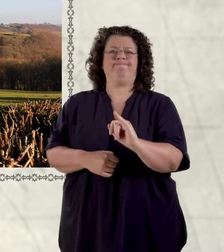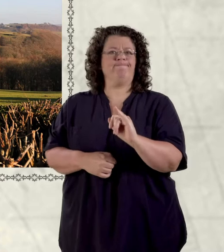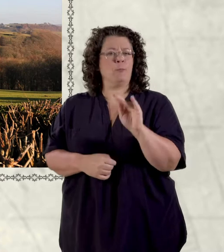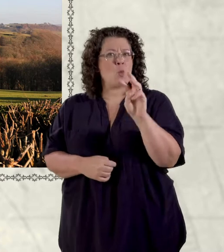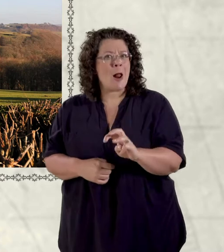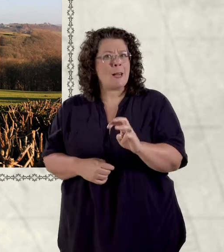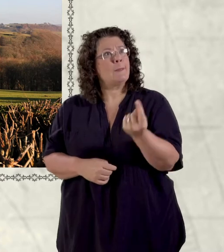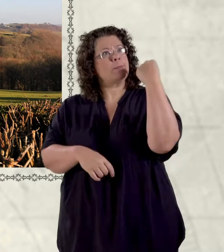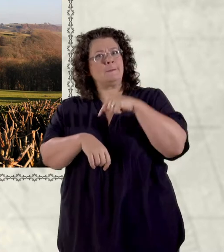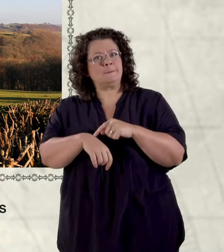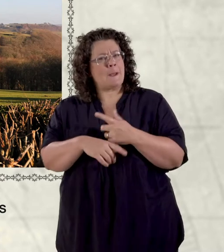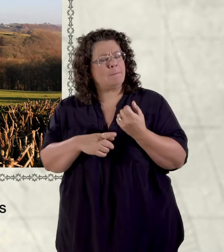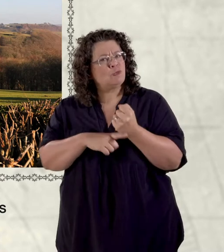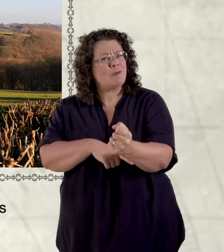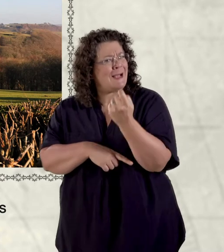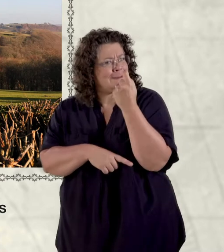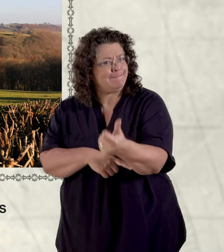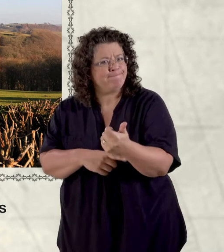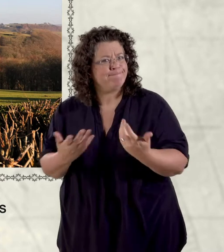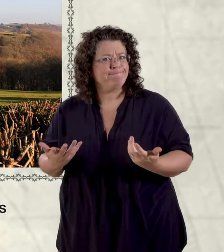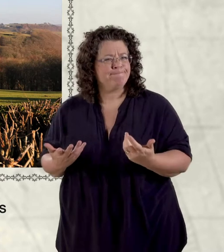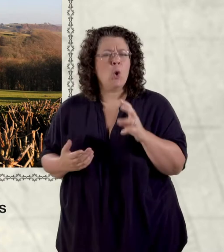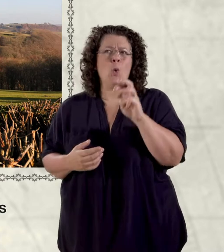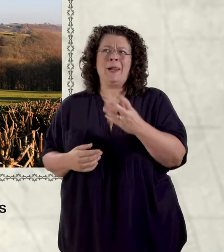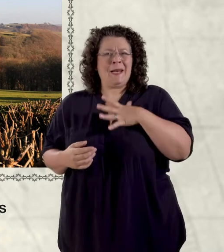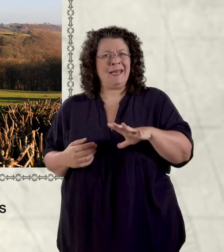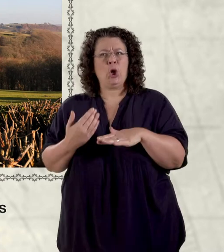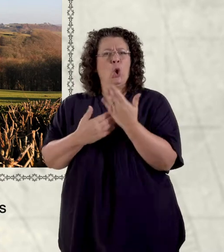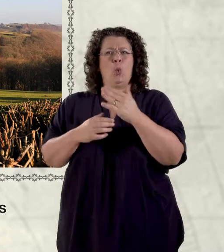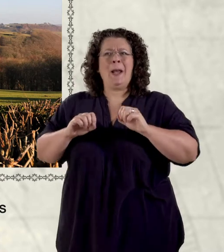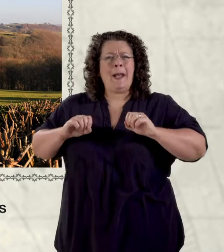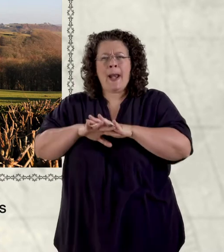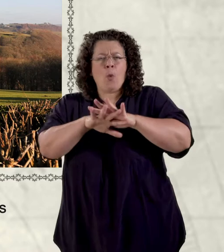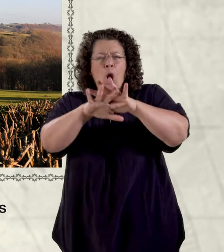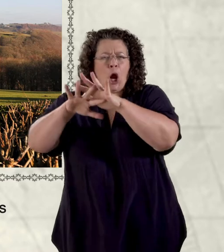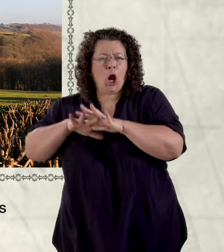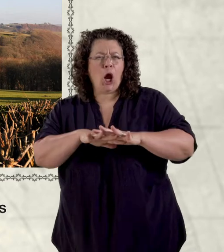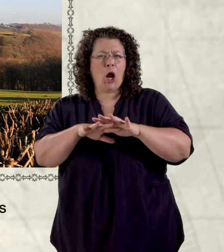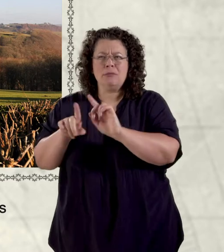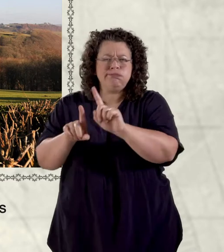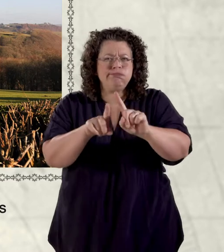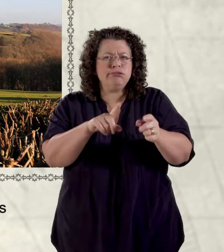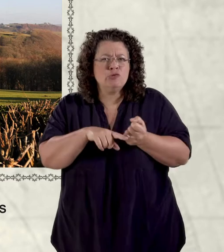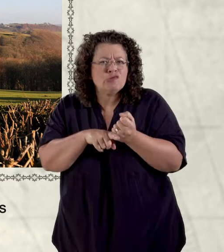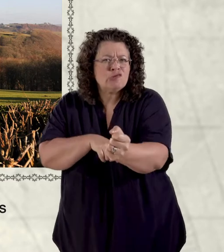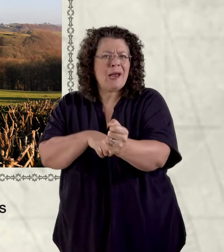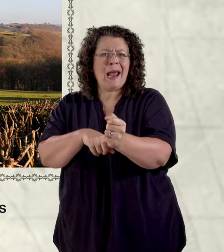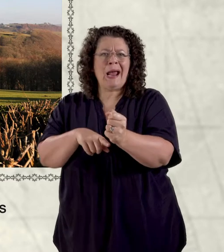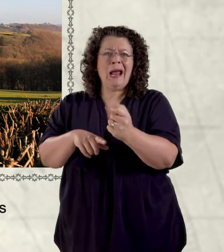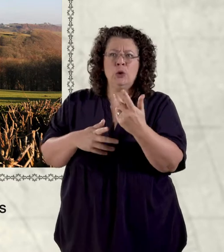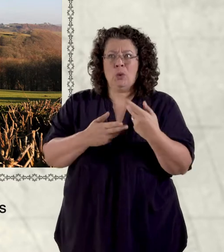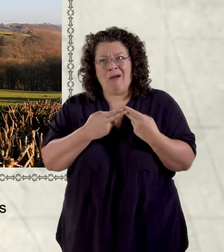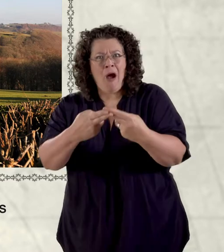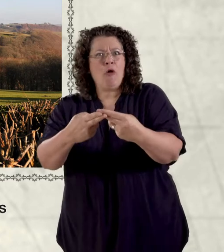very few trains in wales wales needed a network of railways to carry people as well as